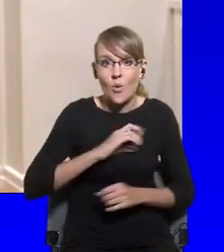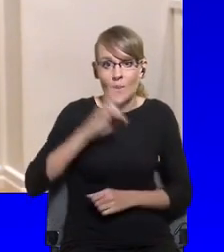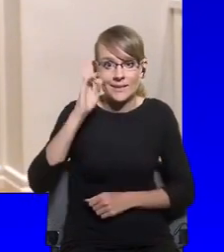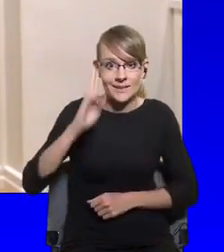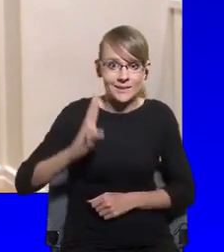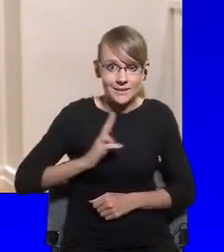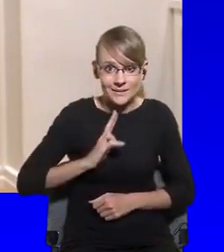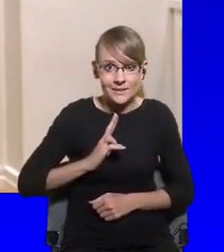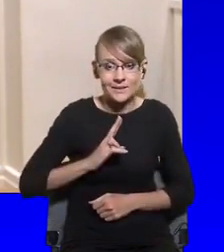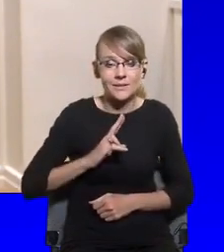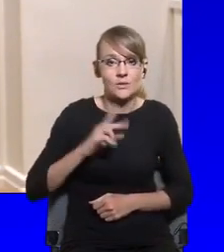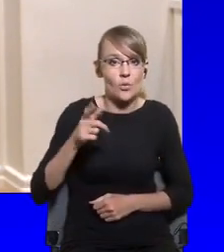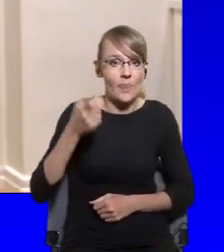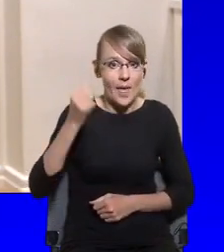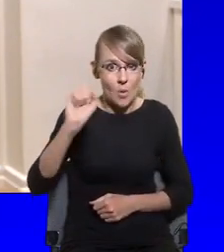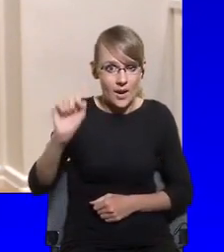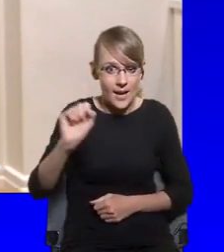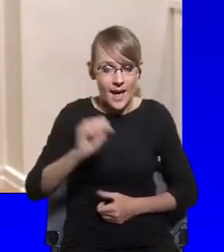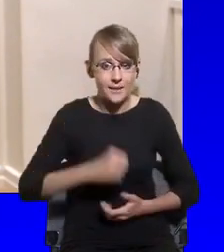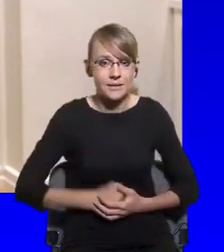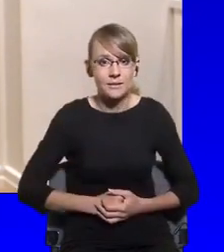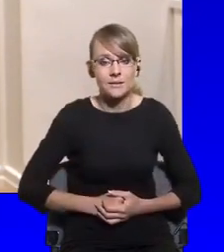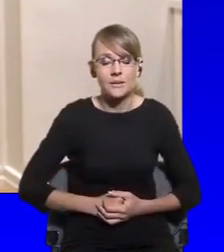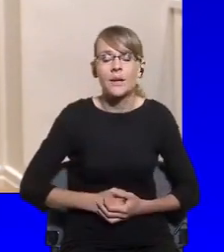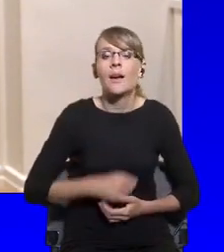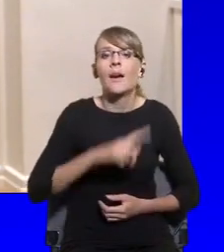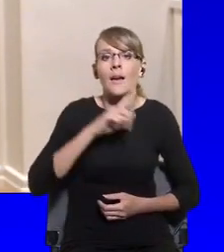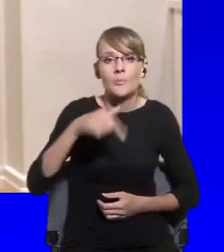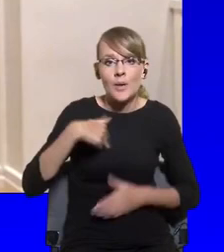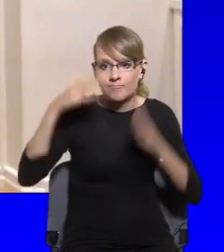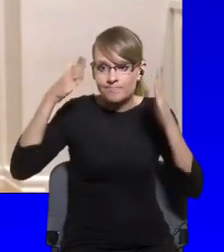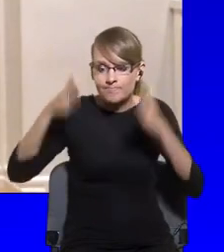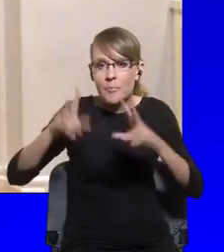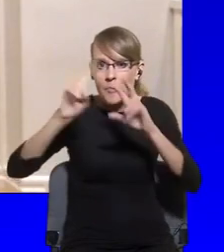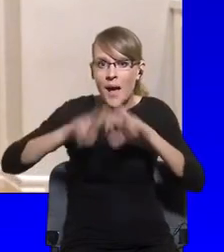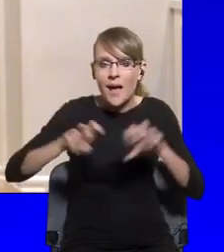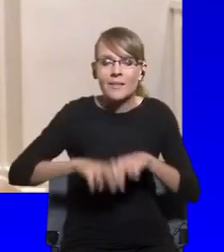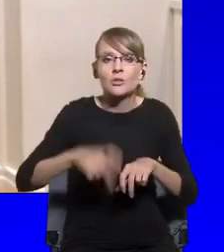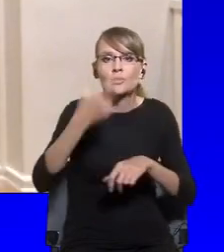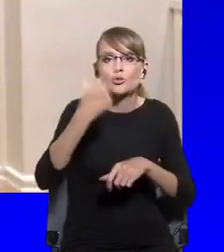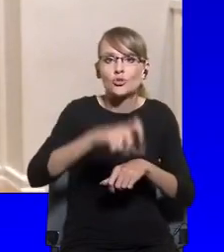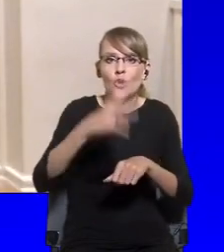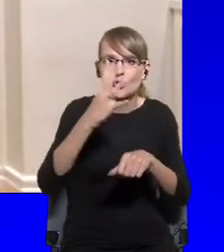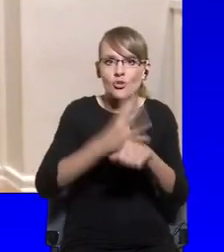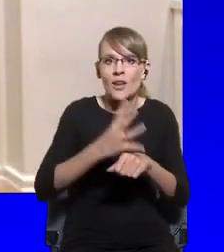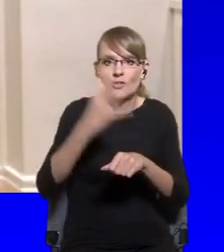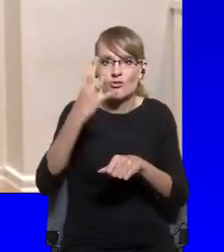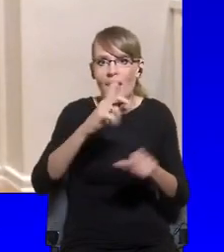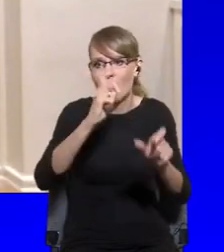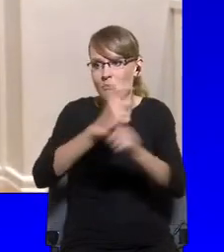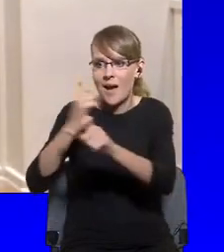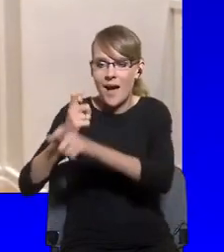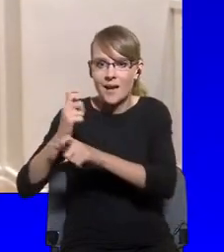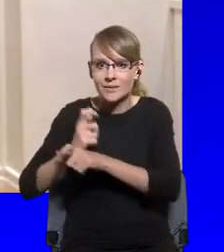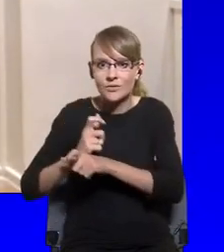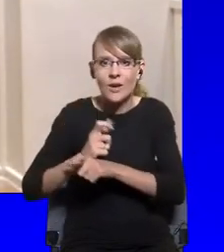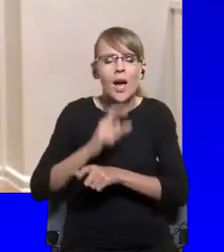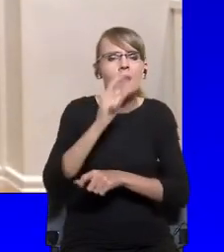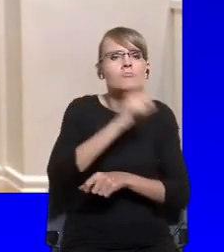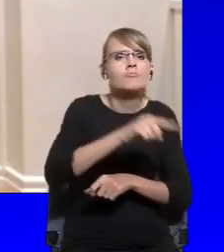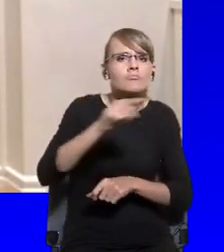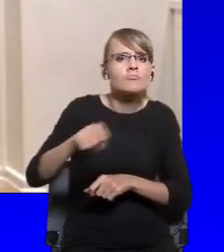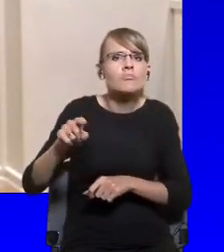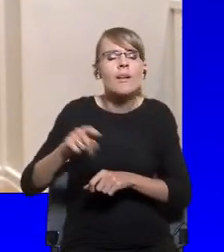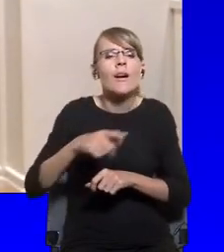144 countries, and how they've dealt with the pandemic since it started. And